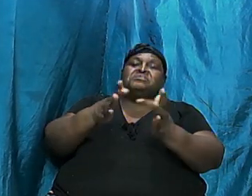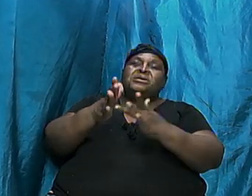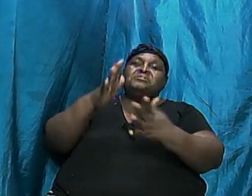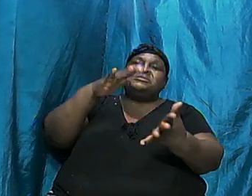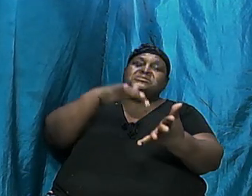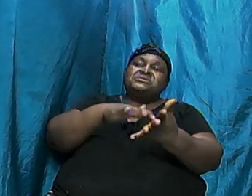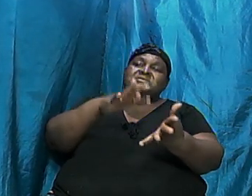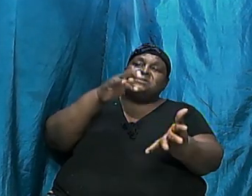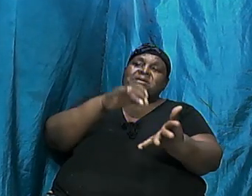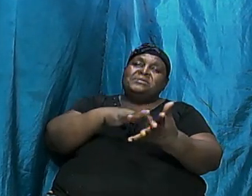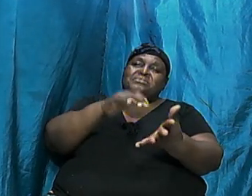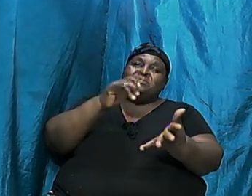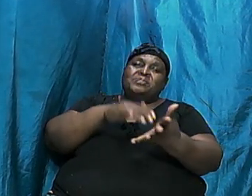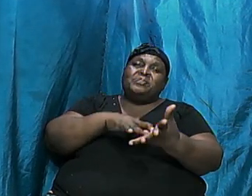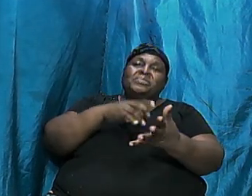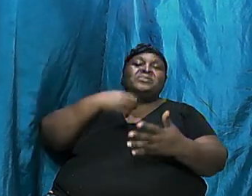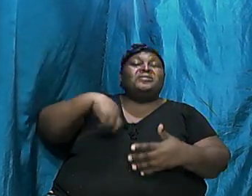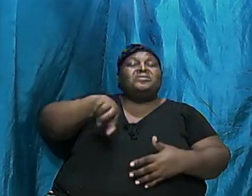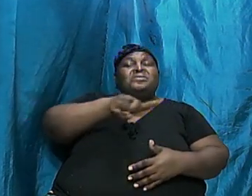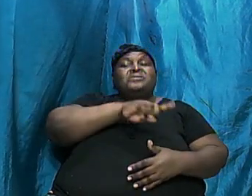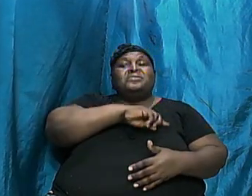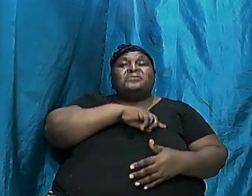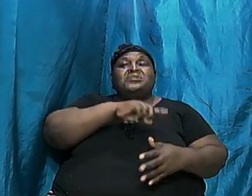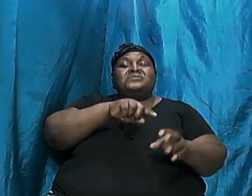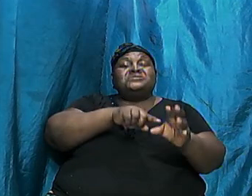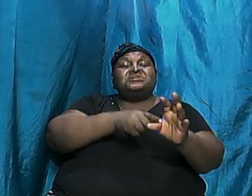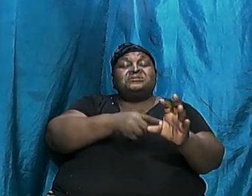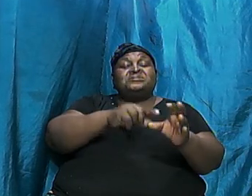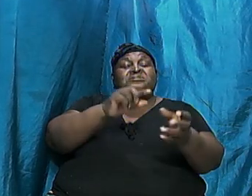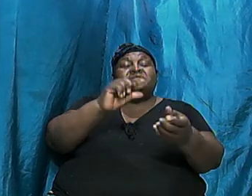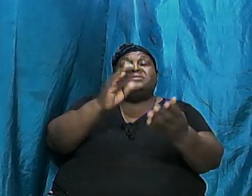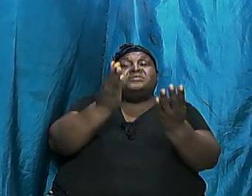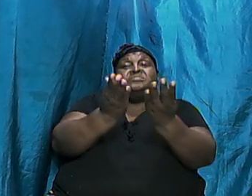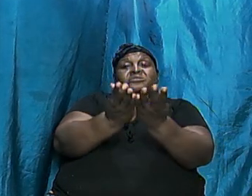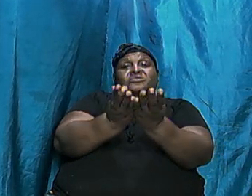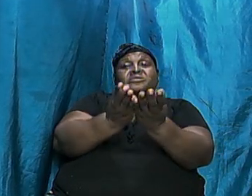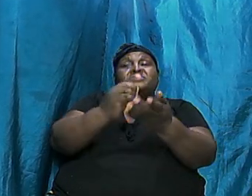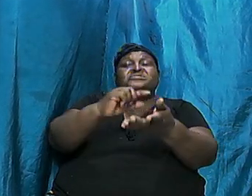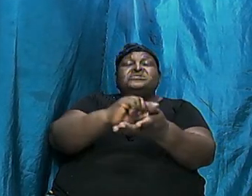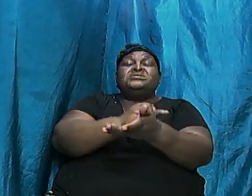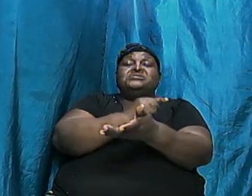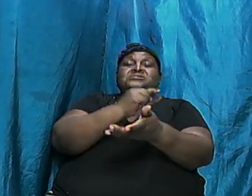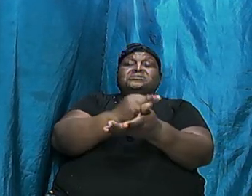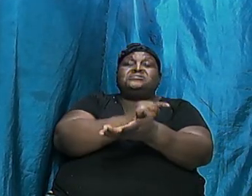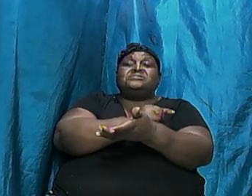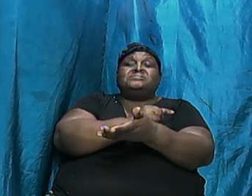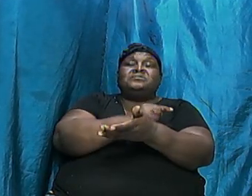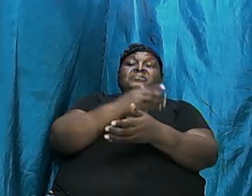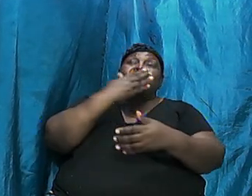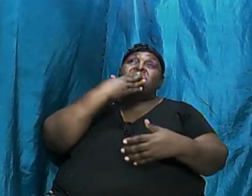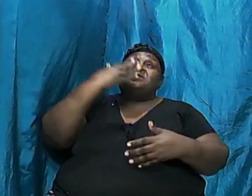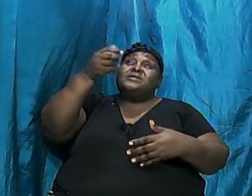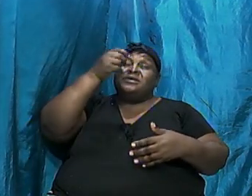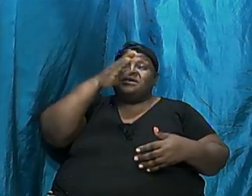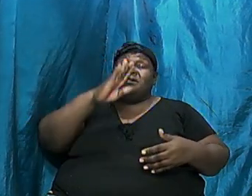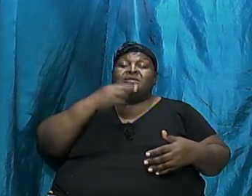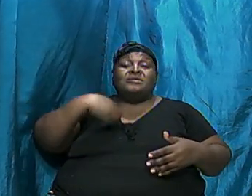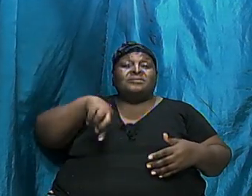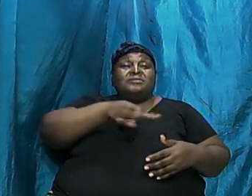we have started the book of Genesis and thank God we are